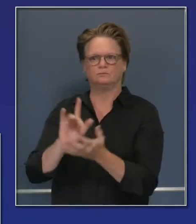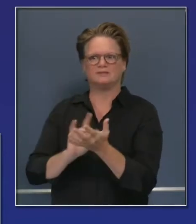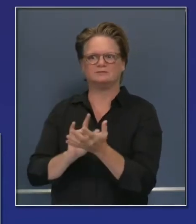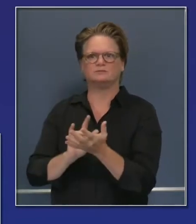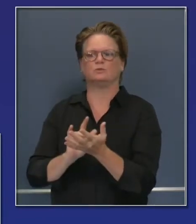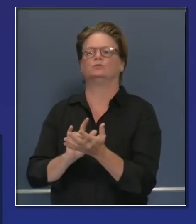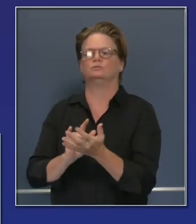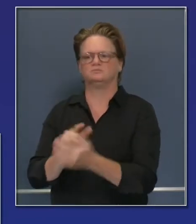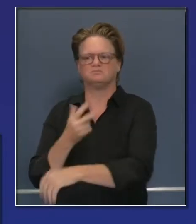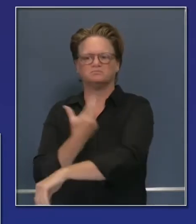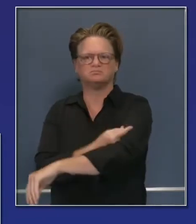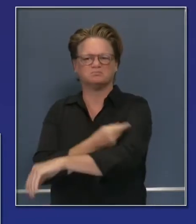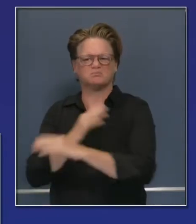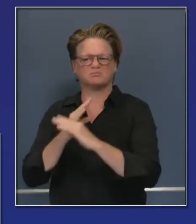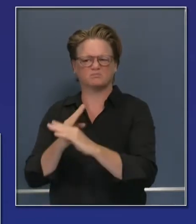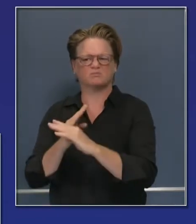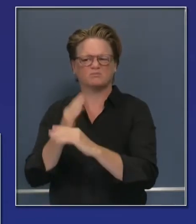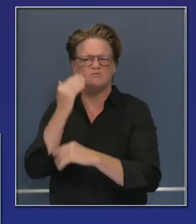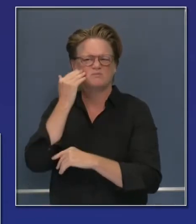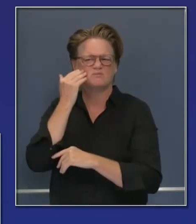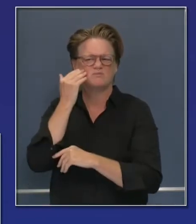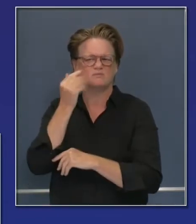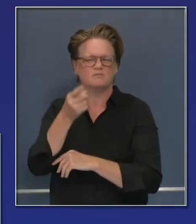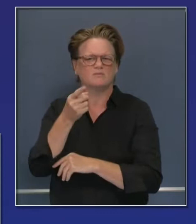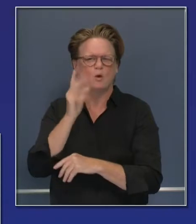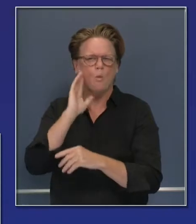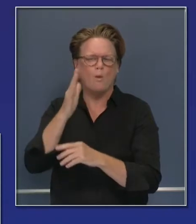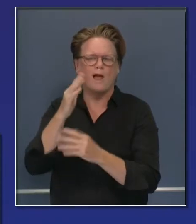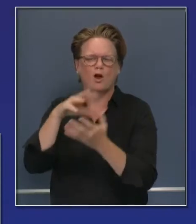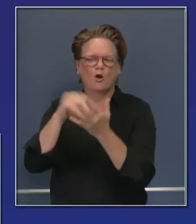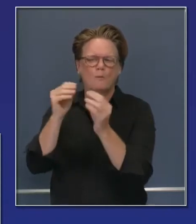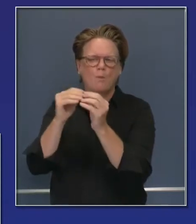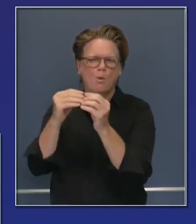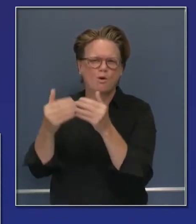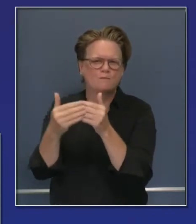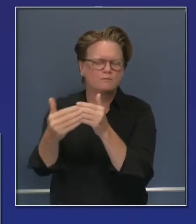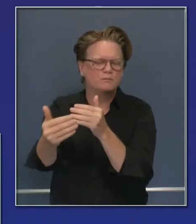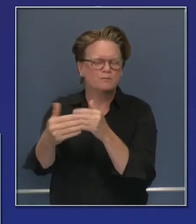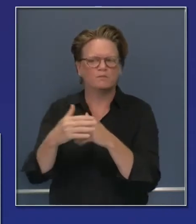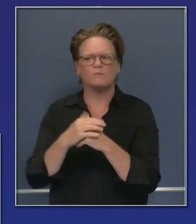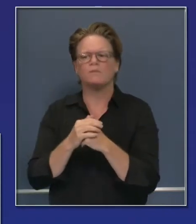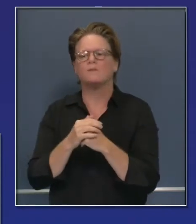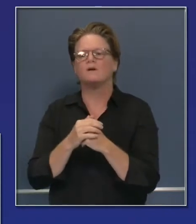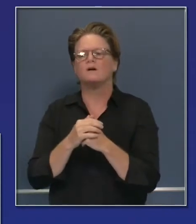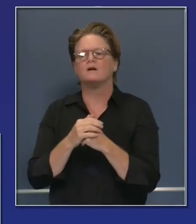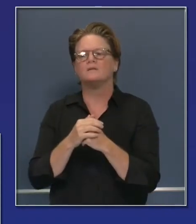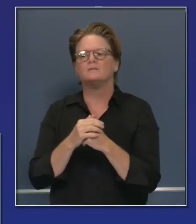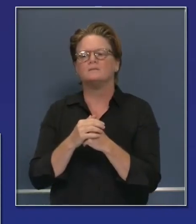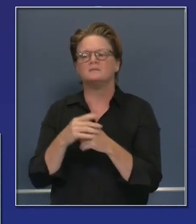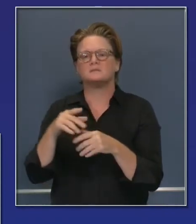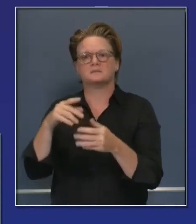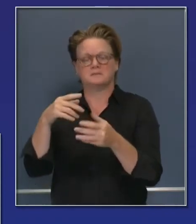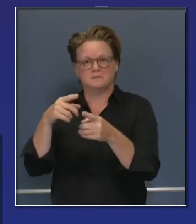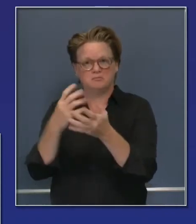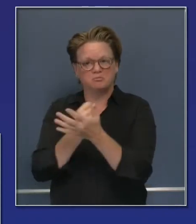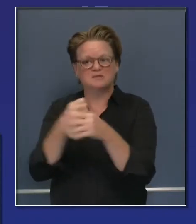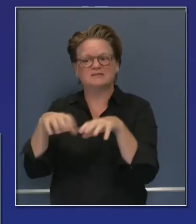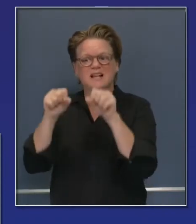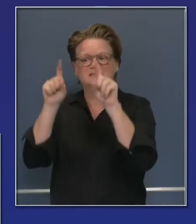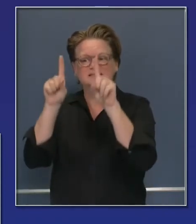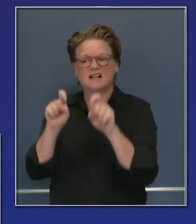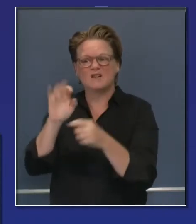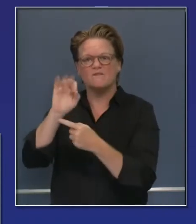will get familiar with over the course of the next number of weeks and months. As we get tested for influenza A and B in these RSV,